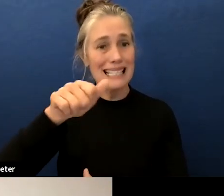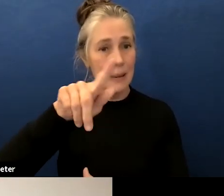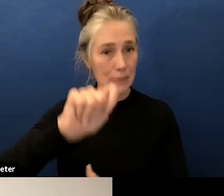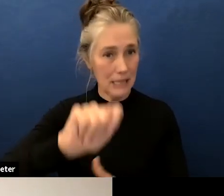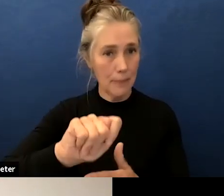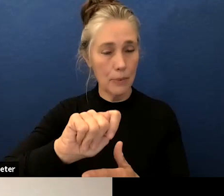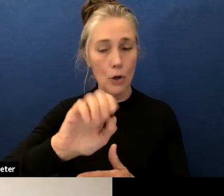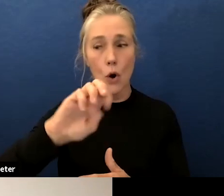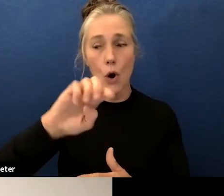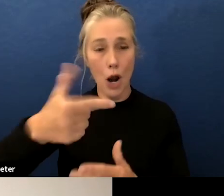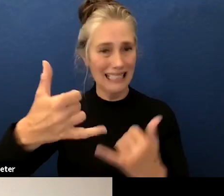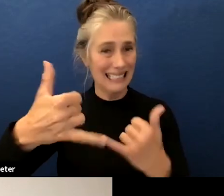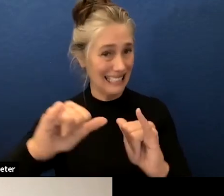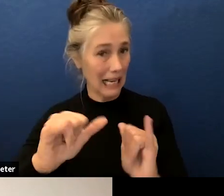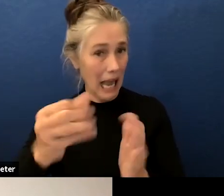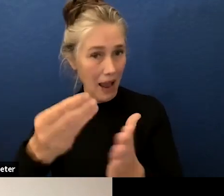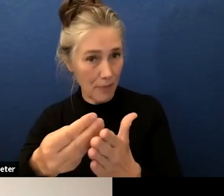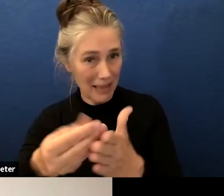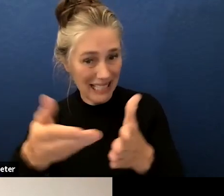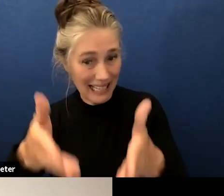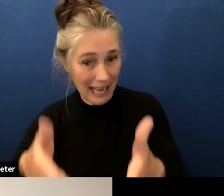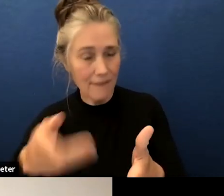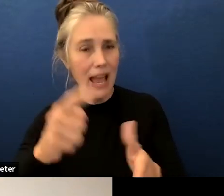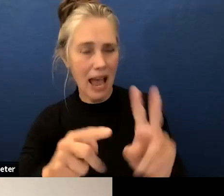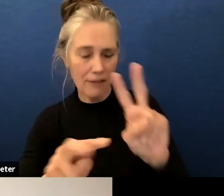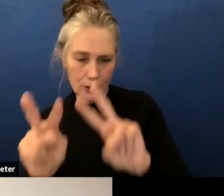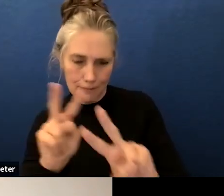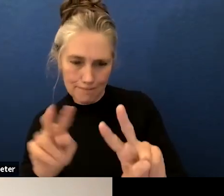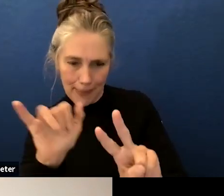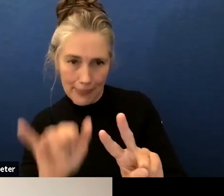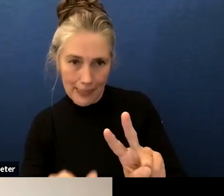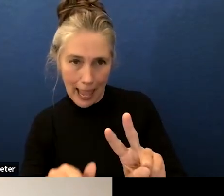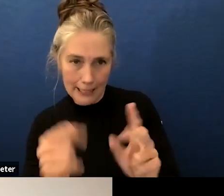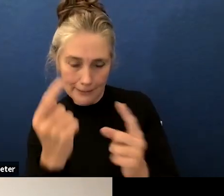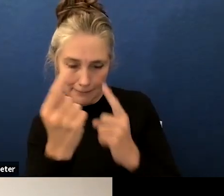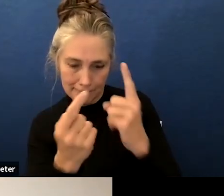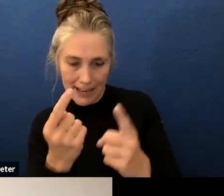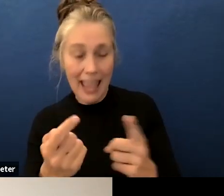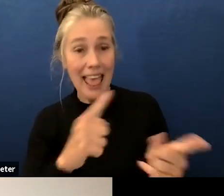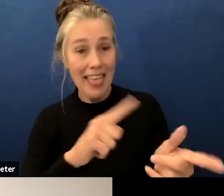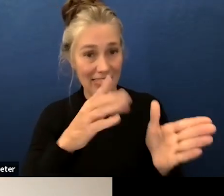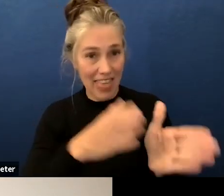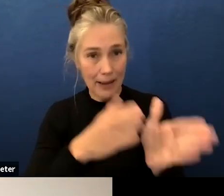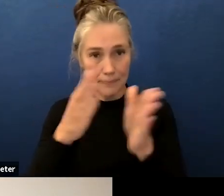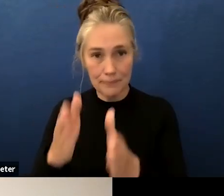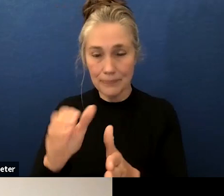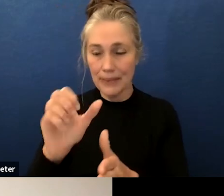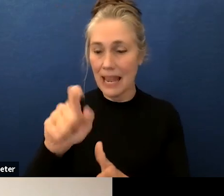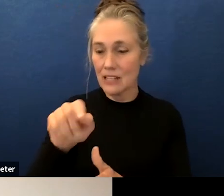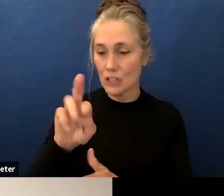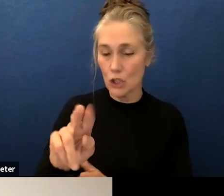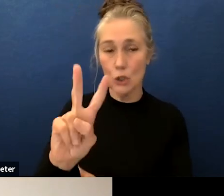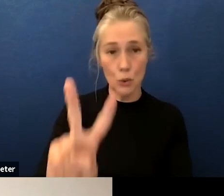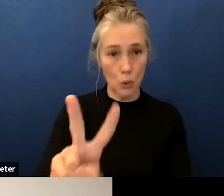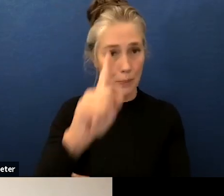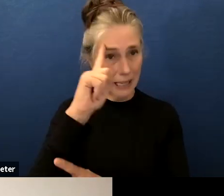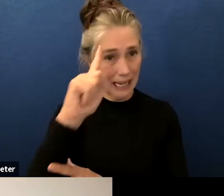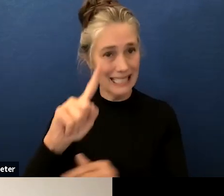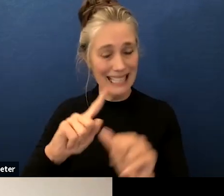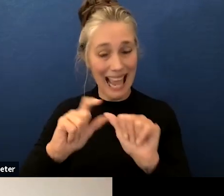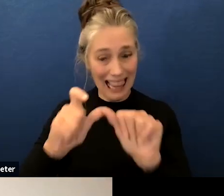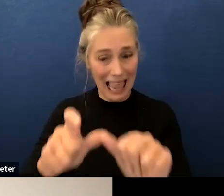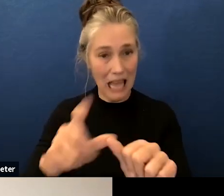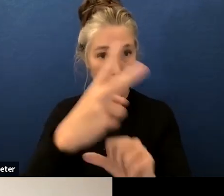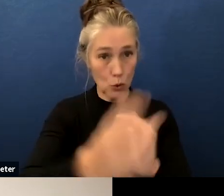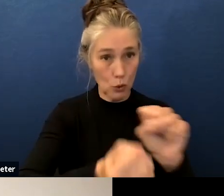funding left there gotta look at that then we start looking at esser two because that's a two-year funding source esser three is a three-year